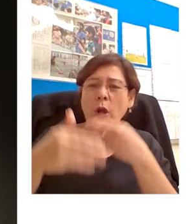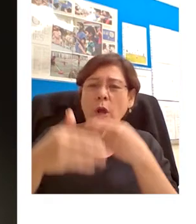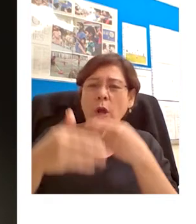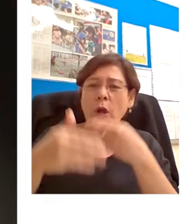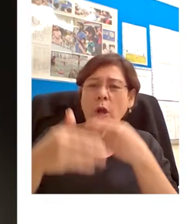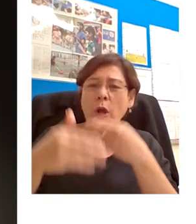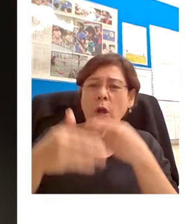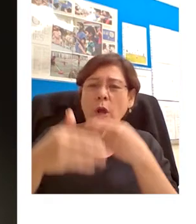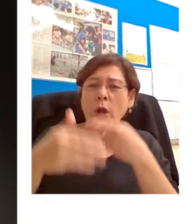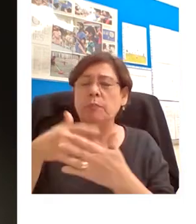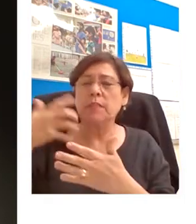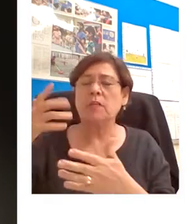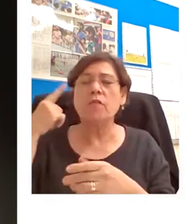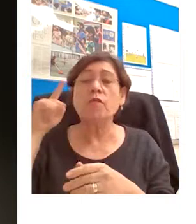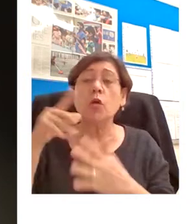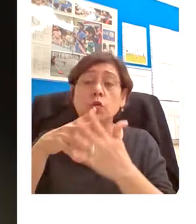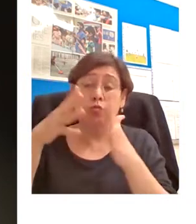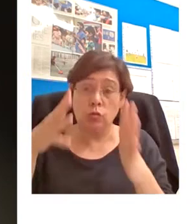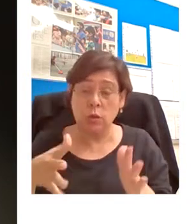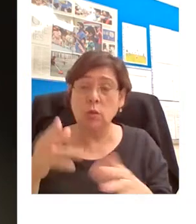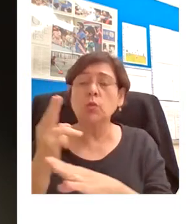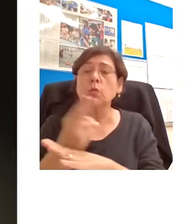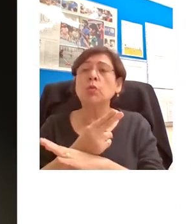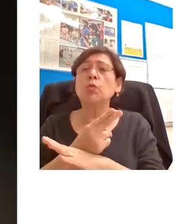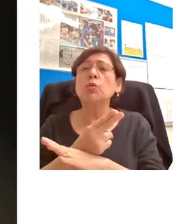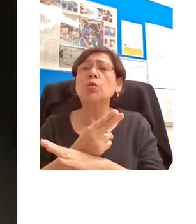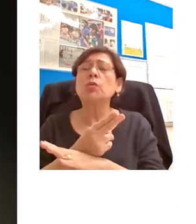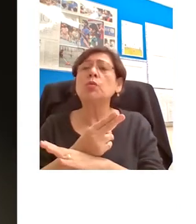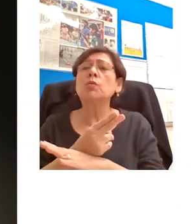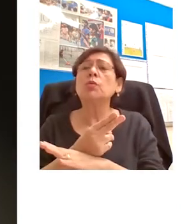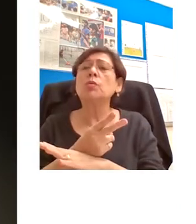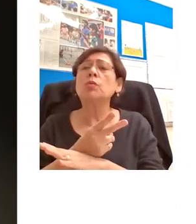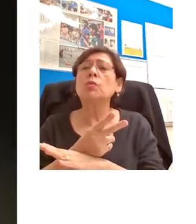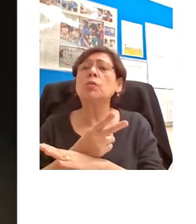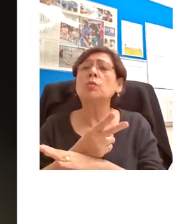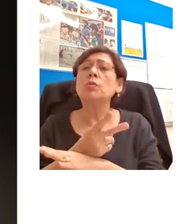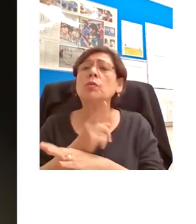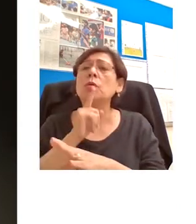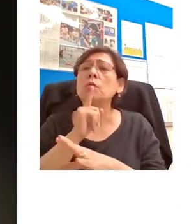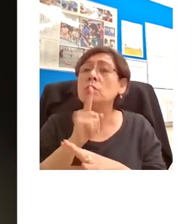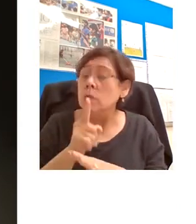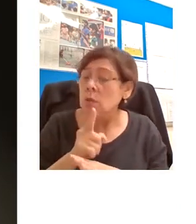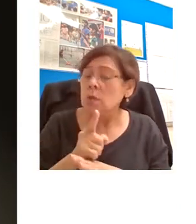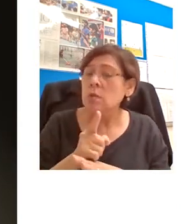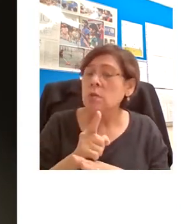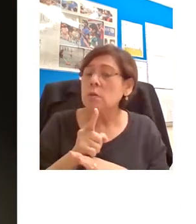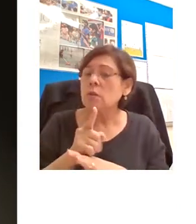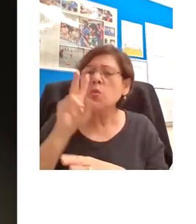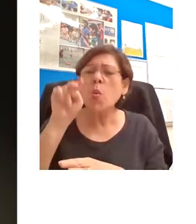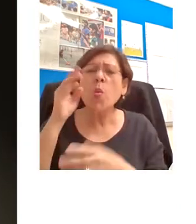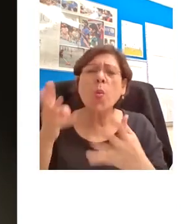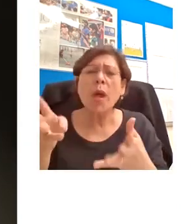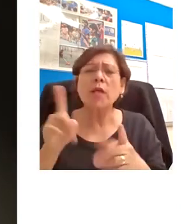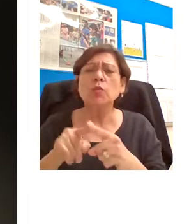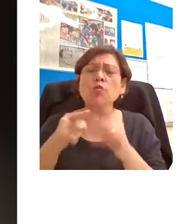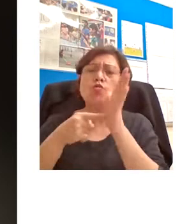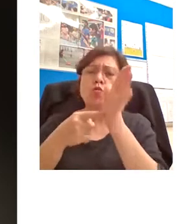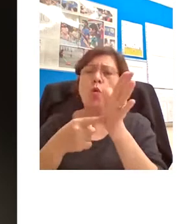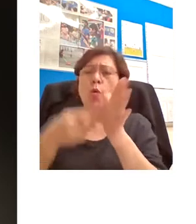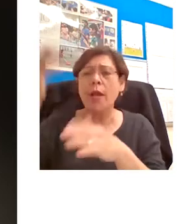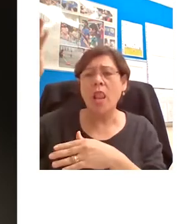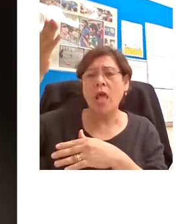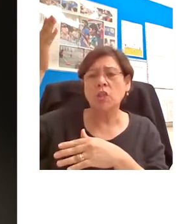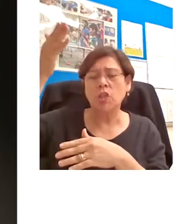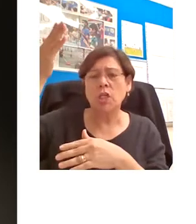student use. And moreover, there was no means of projecting them in the lecture theater. So what I'm saying is here is this enormous